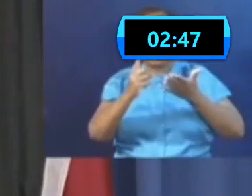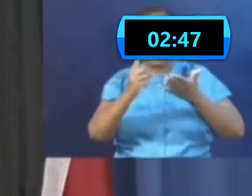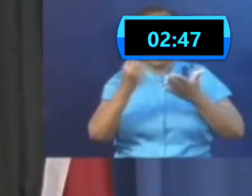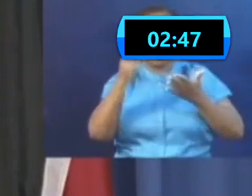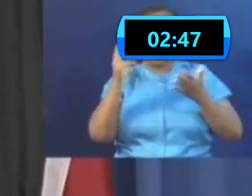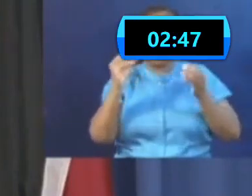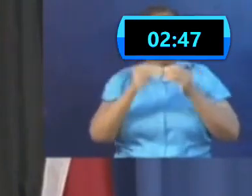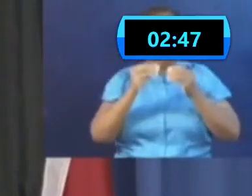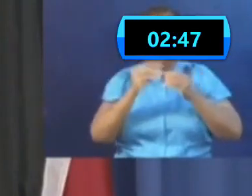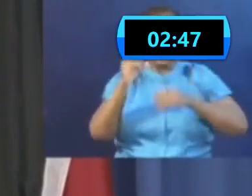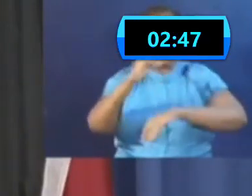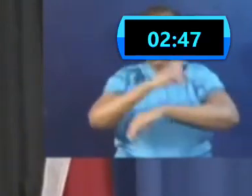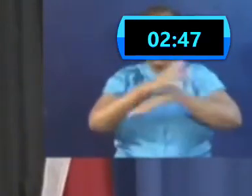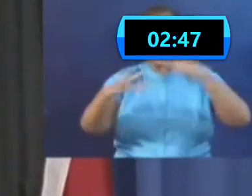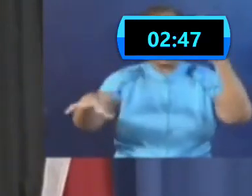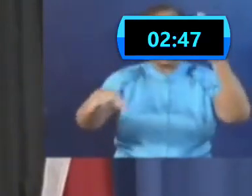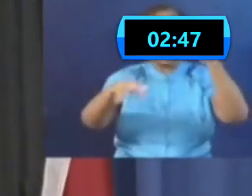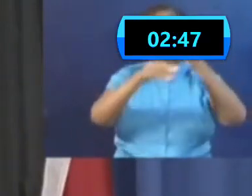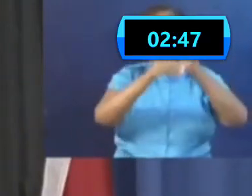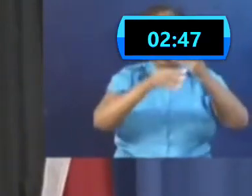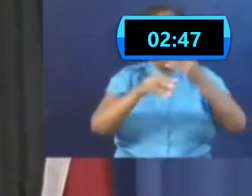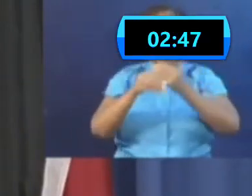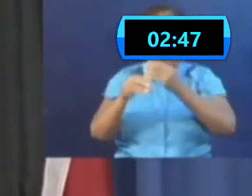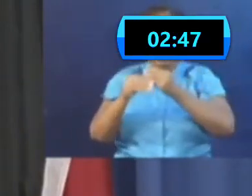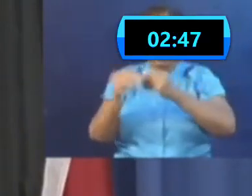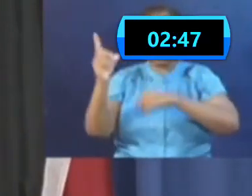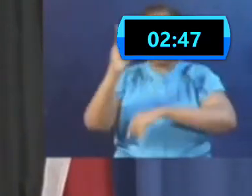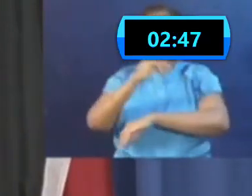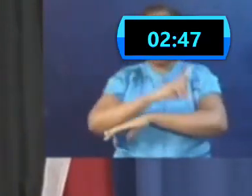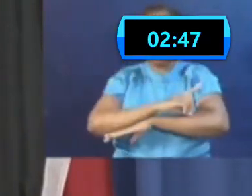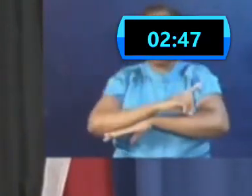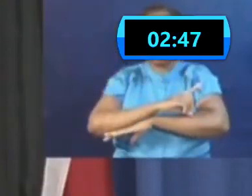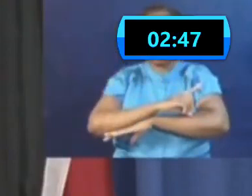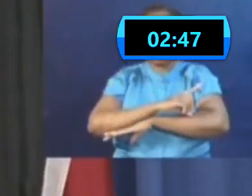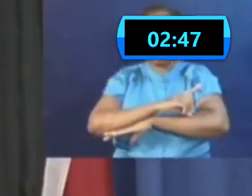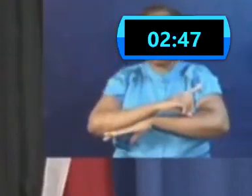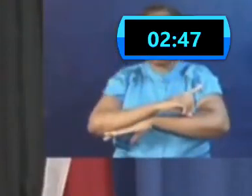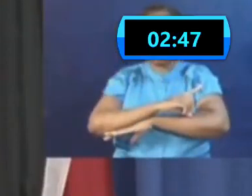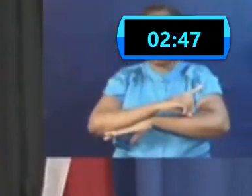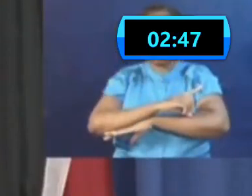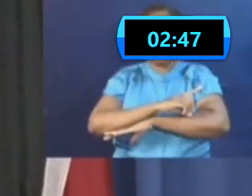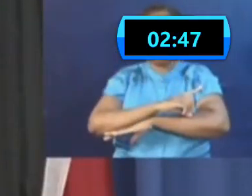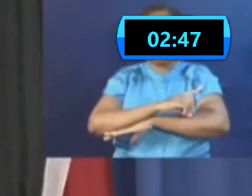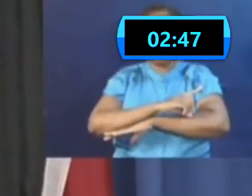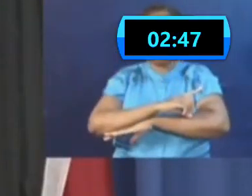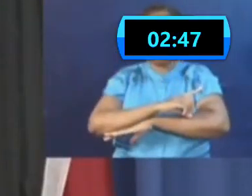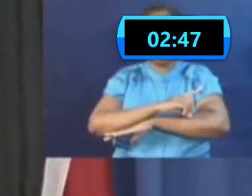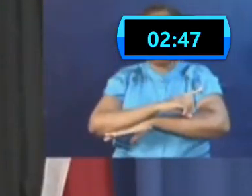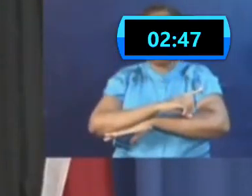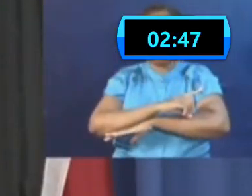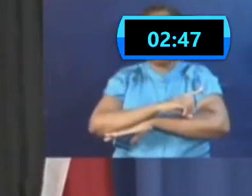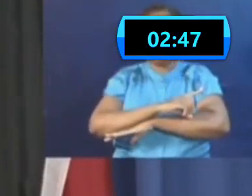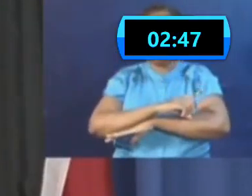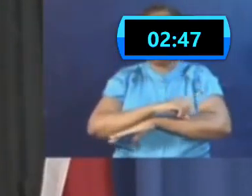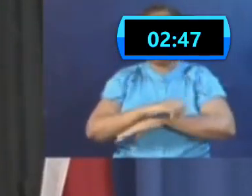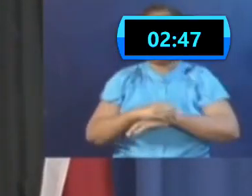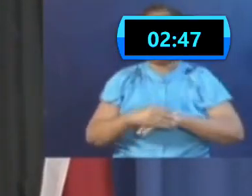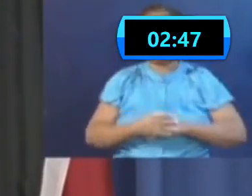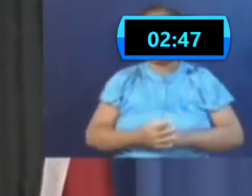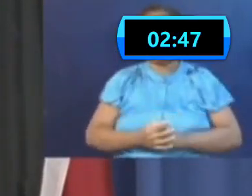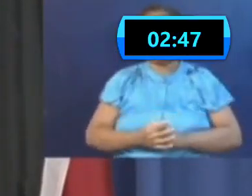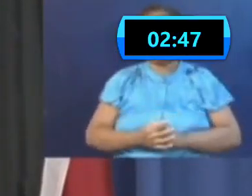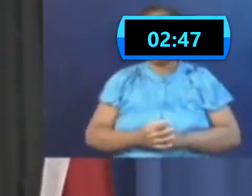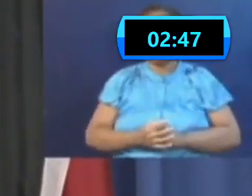includes reports all the way back from the 21st to the 28th. In terms of disaggregation of the epidemiological curve,